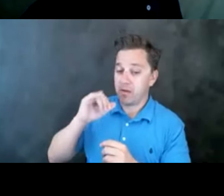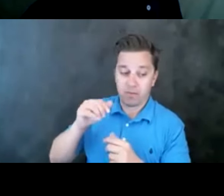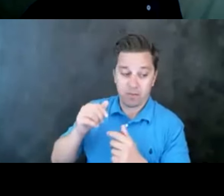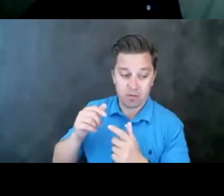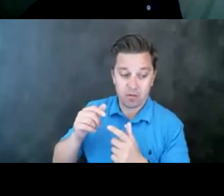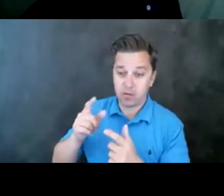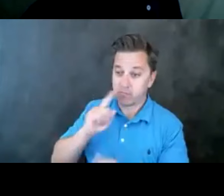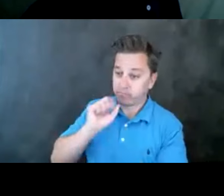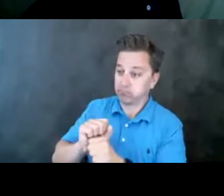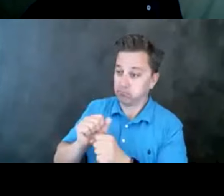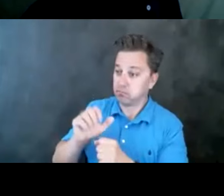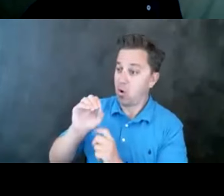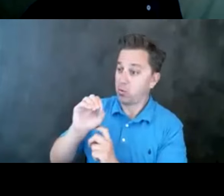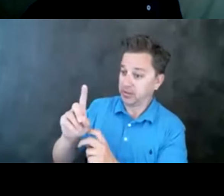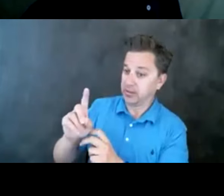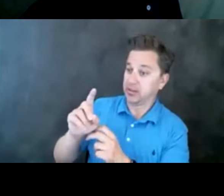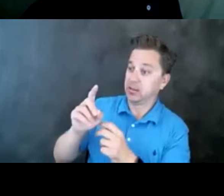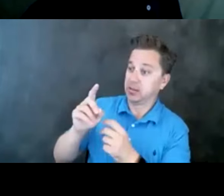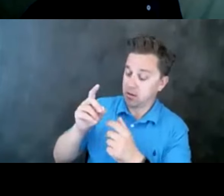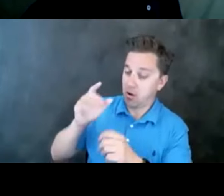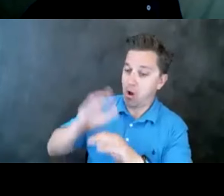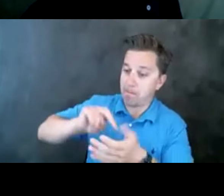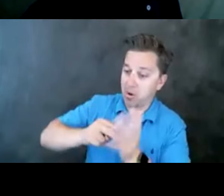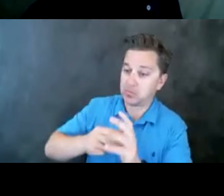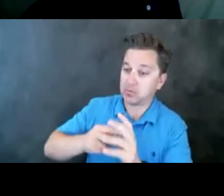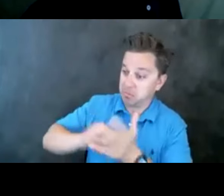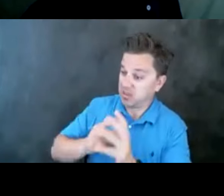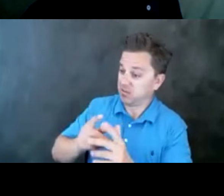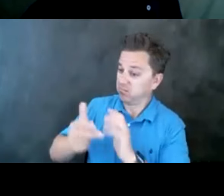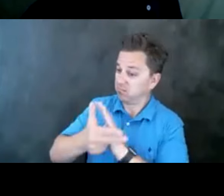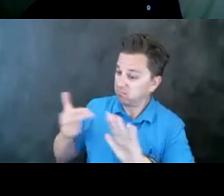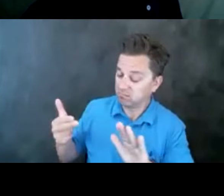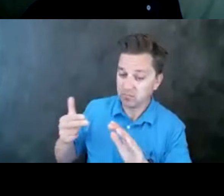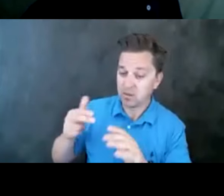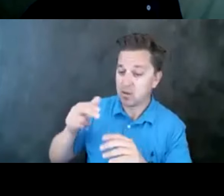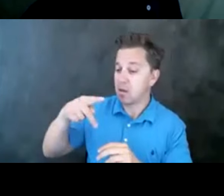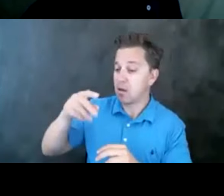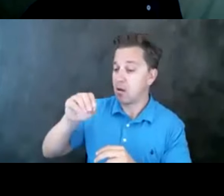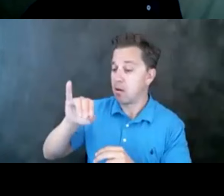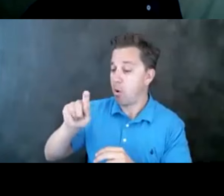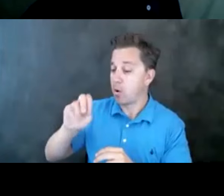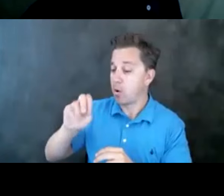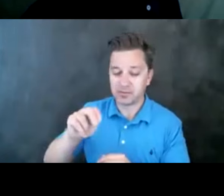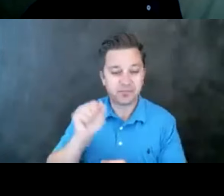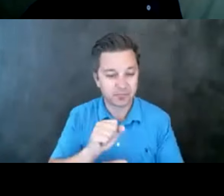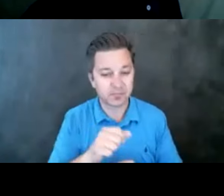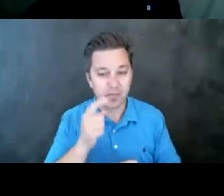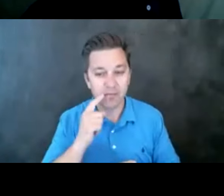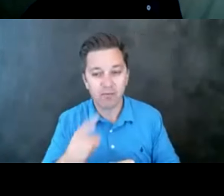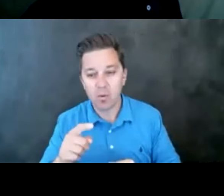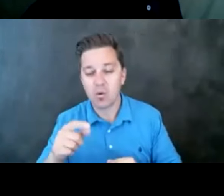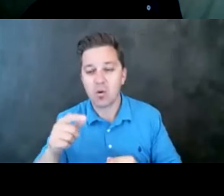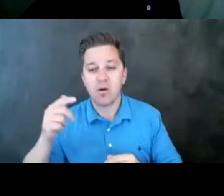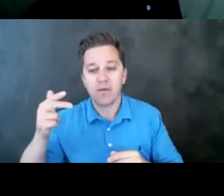Yes, most of the time. However, when it comes to hanging and suffocation, firearm attempts are typically